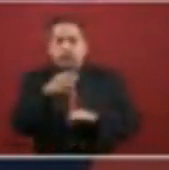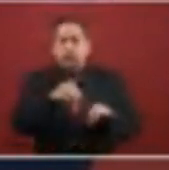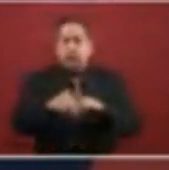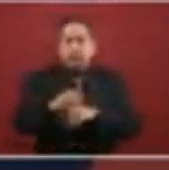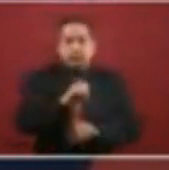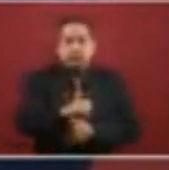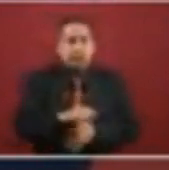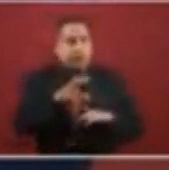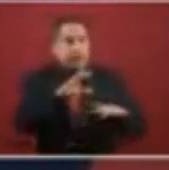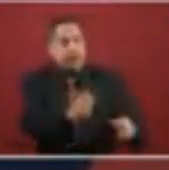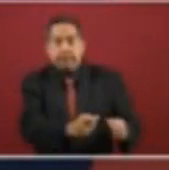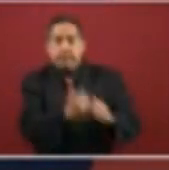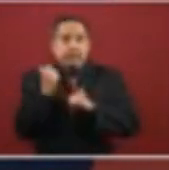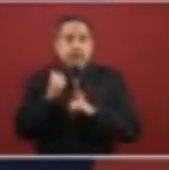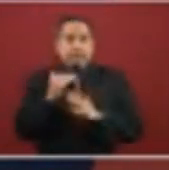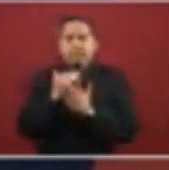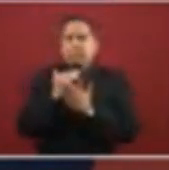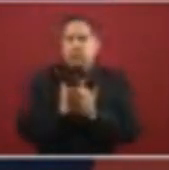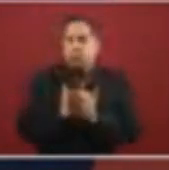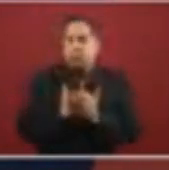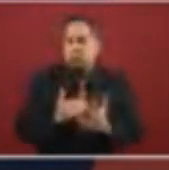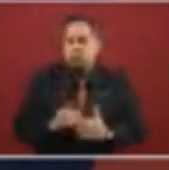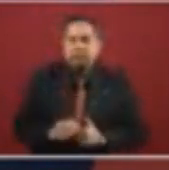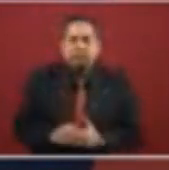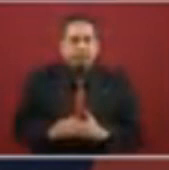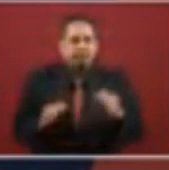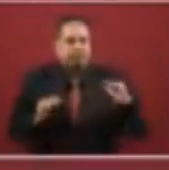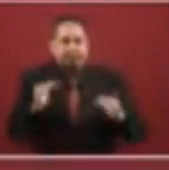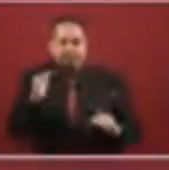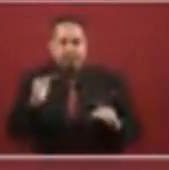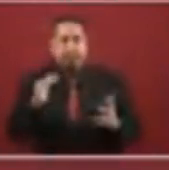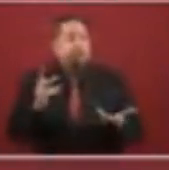or the ones that will return to Mexico.